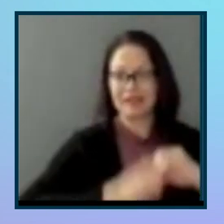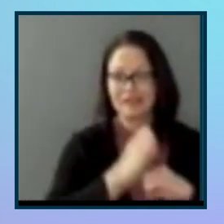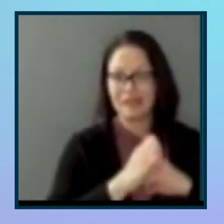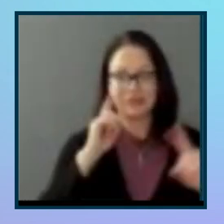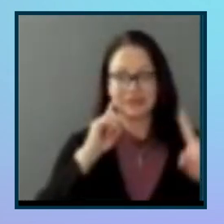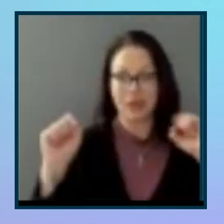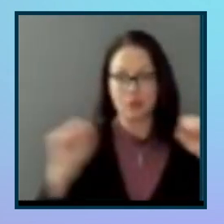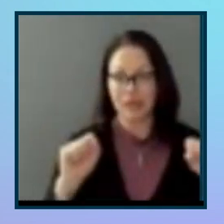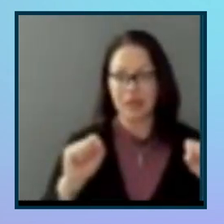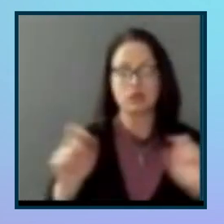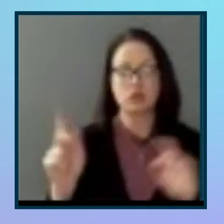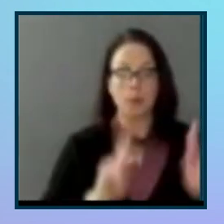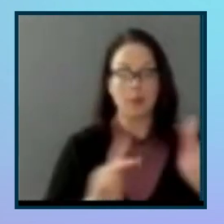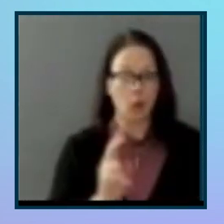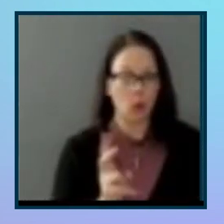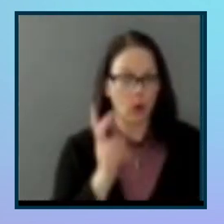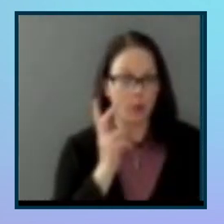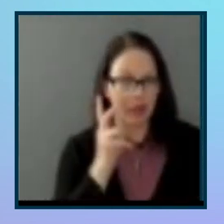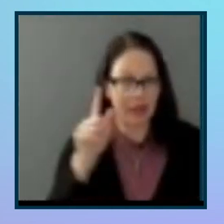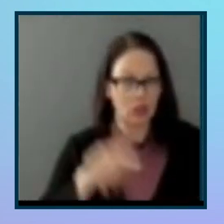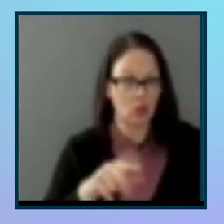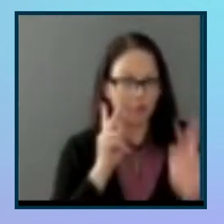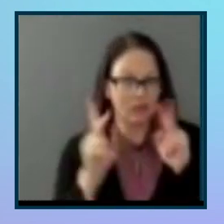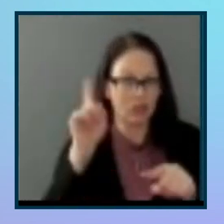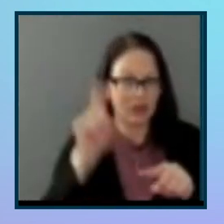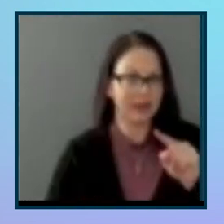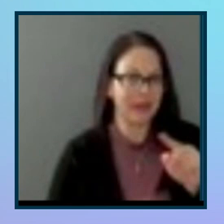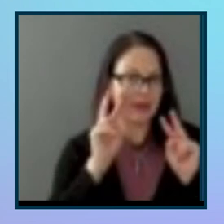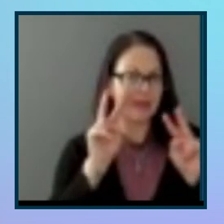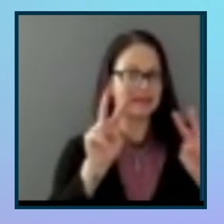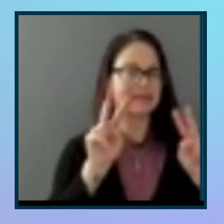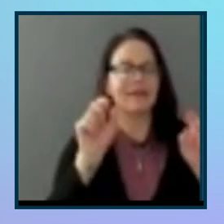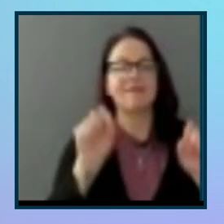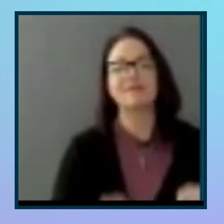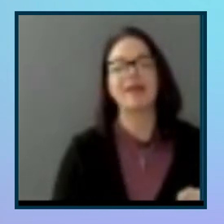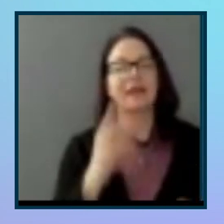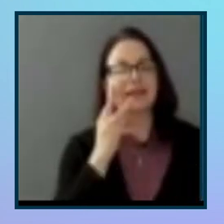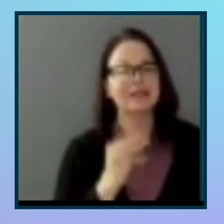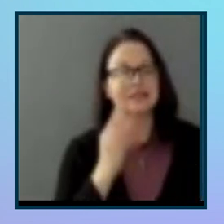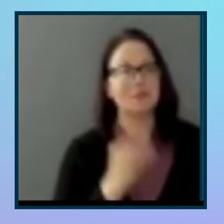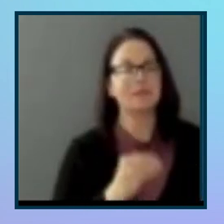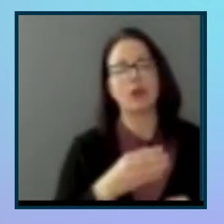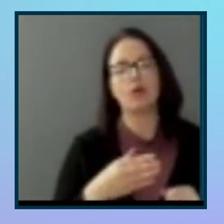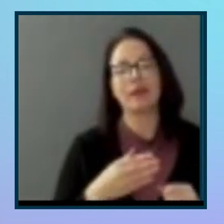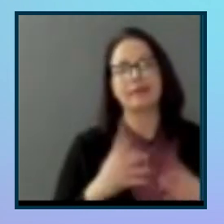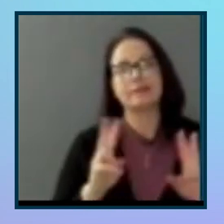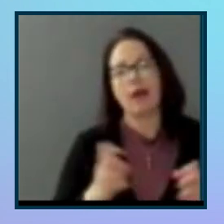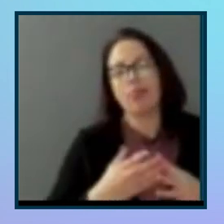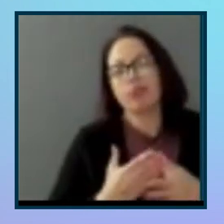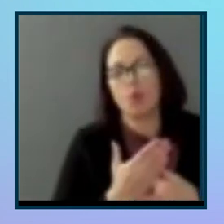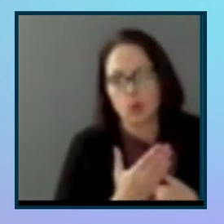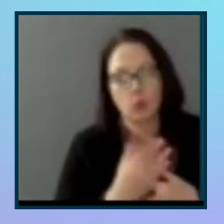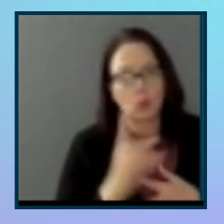who are a blind or low vision and cannot see an eclipse can, can experience it through sound. Um, for folks who can